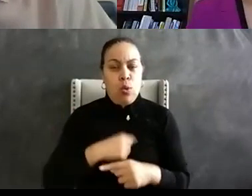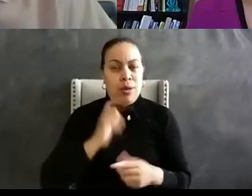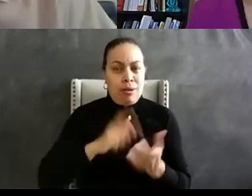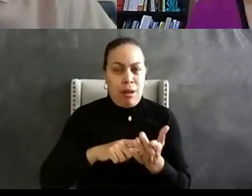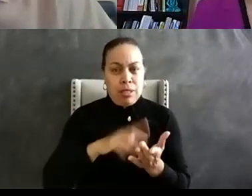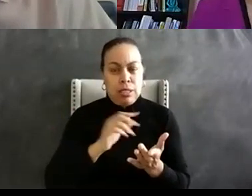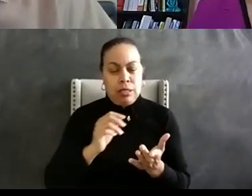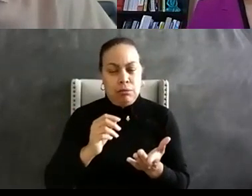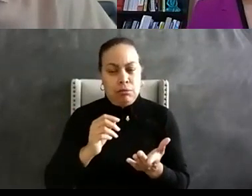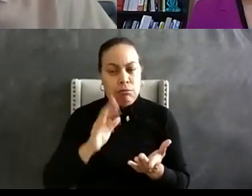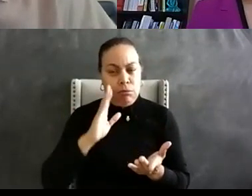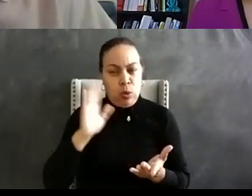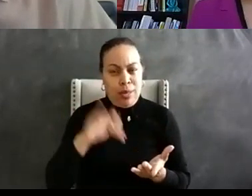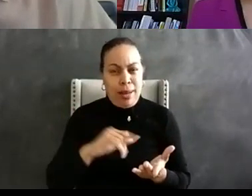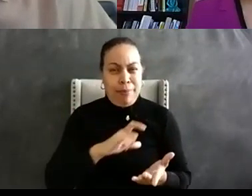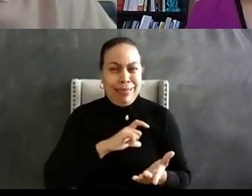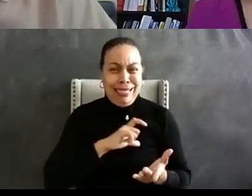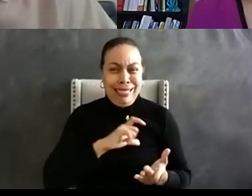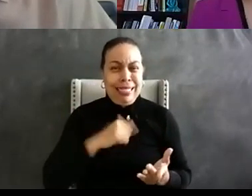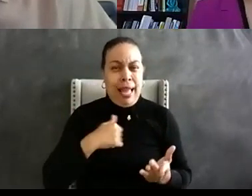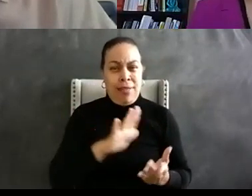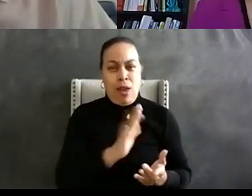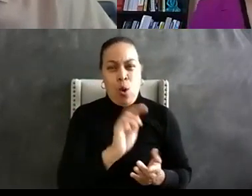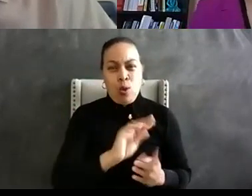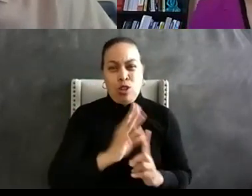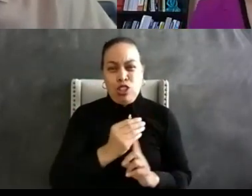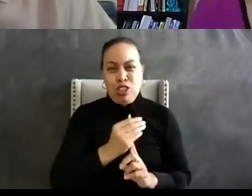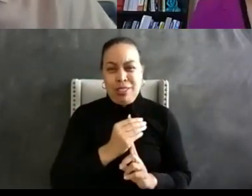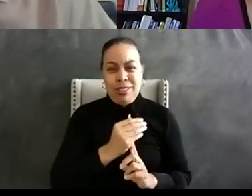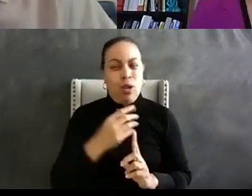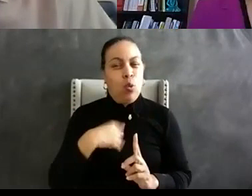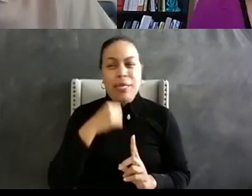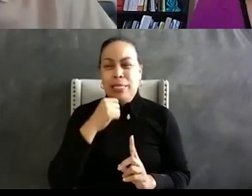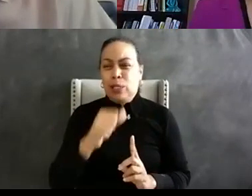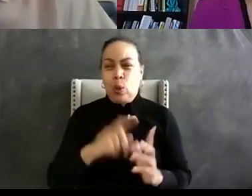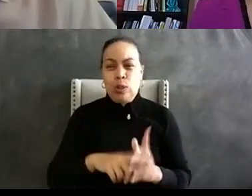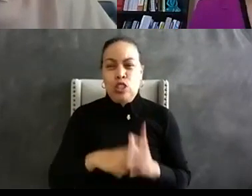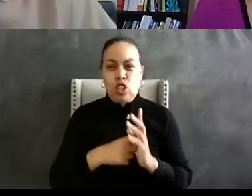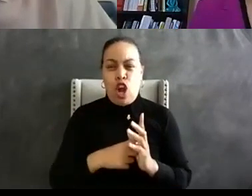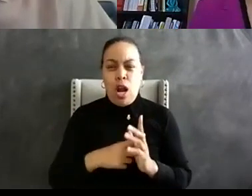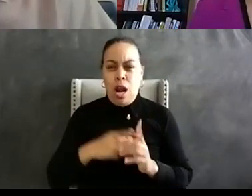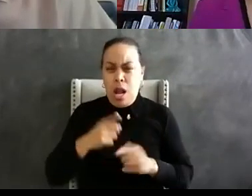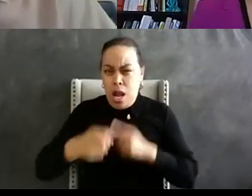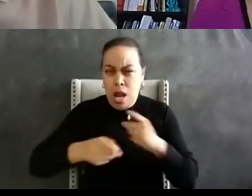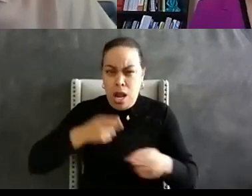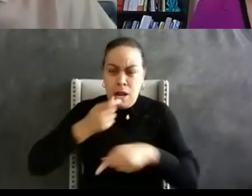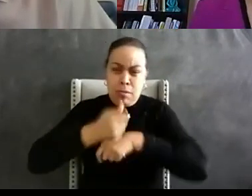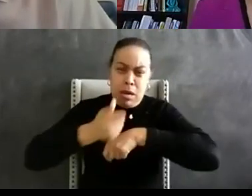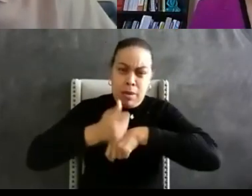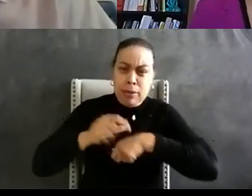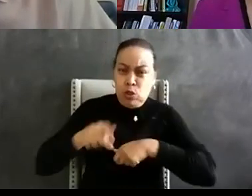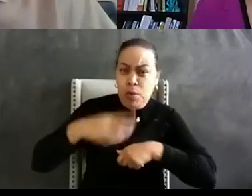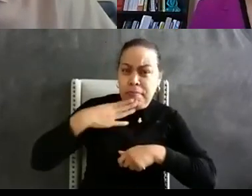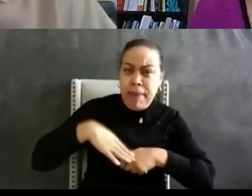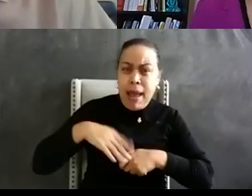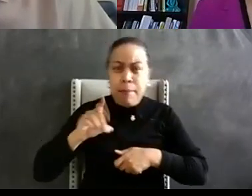recognize that police is a culture as well and so we don't go into the training pointing fingers saying you're bad you have to do this you need